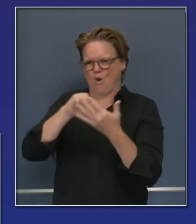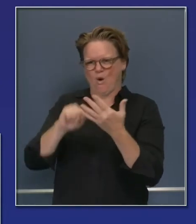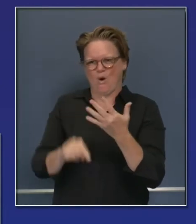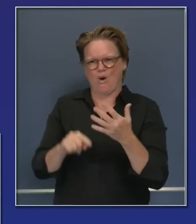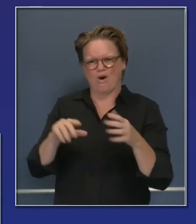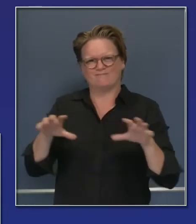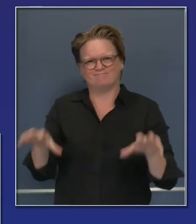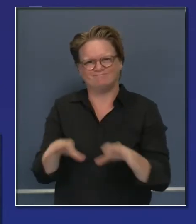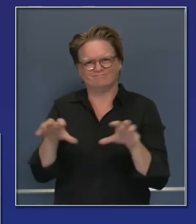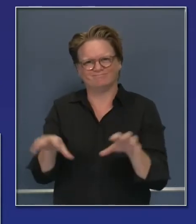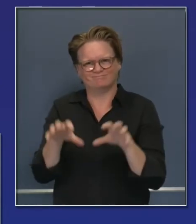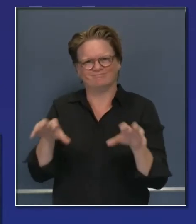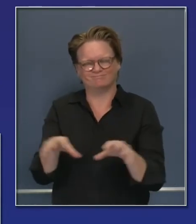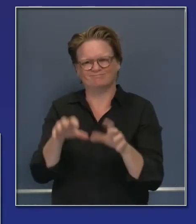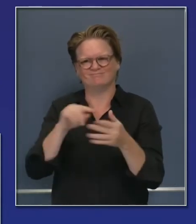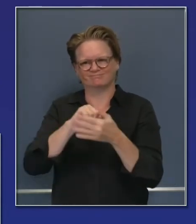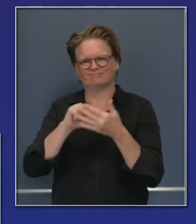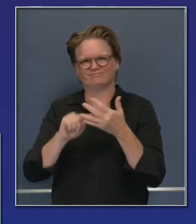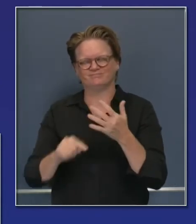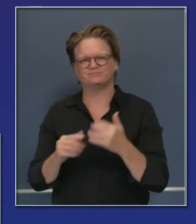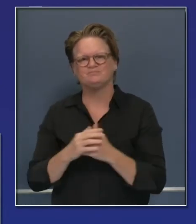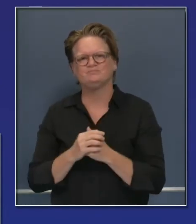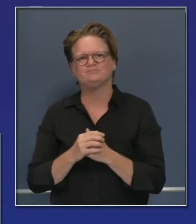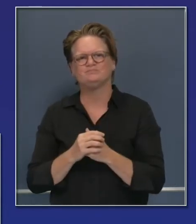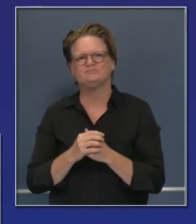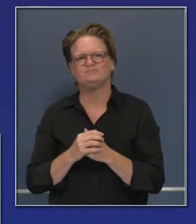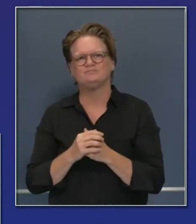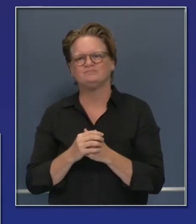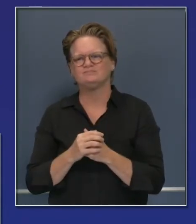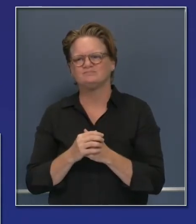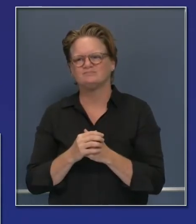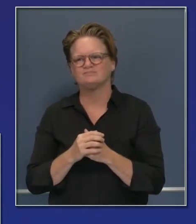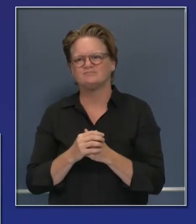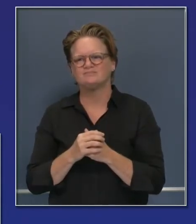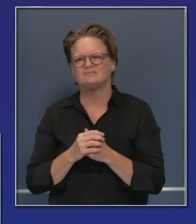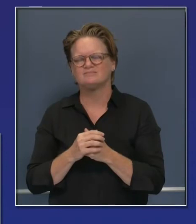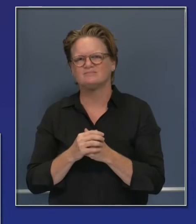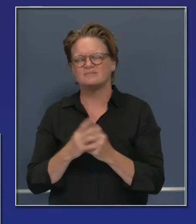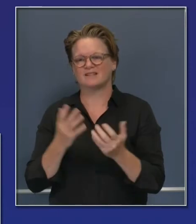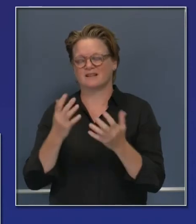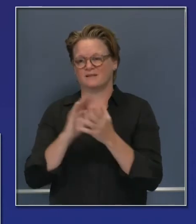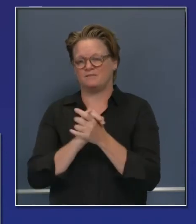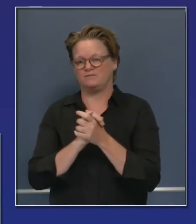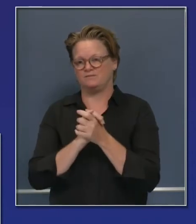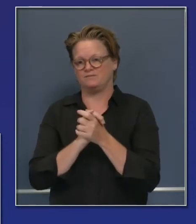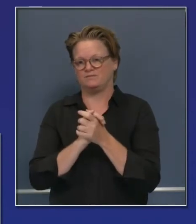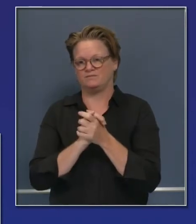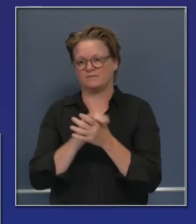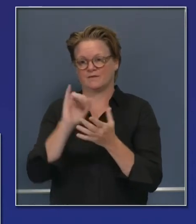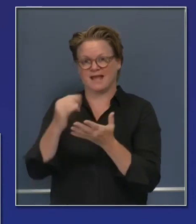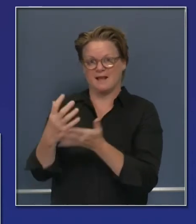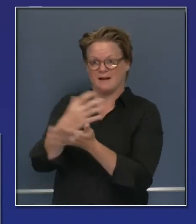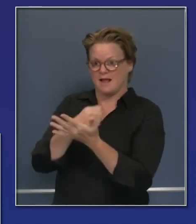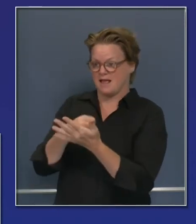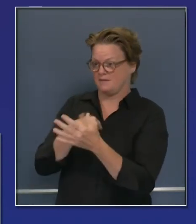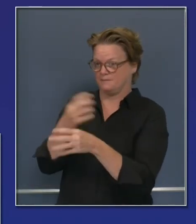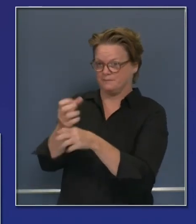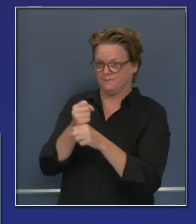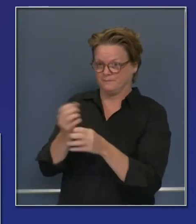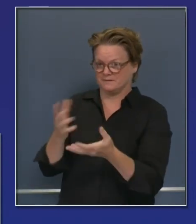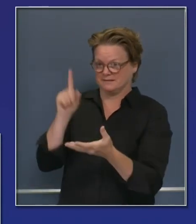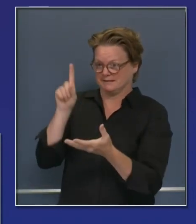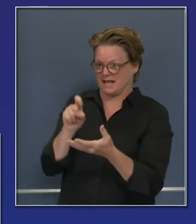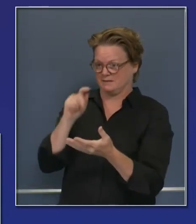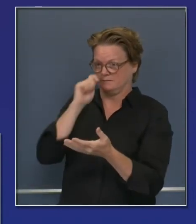we currently have and increasing that over time, because the entirety of moving the specimens to the lab locations so they can be processed,